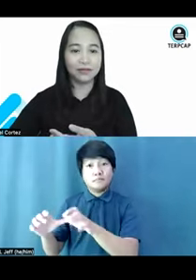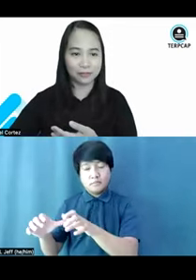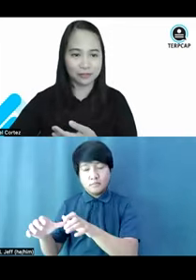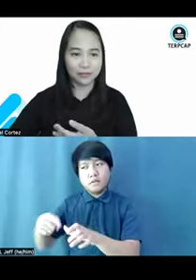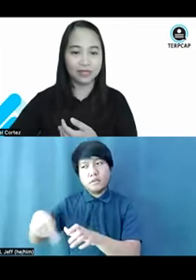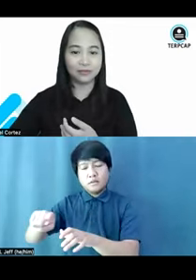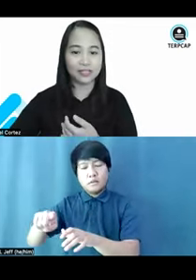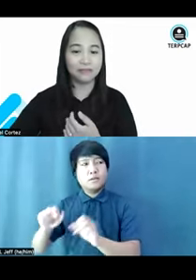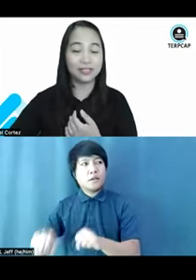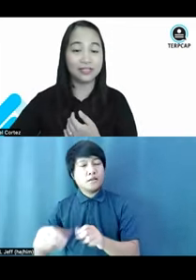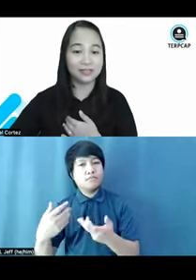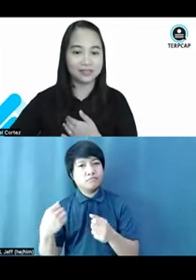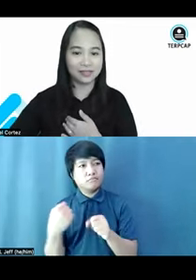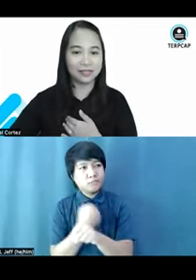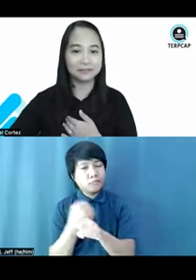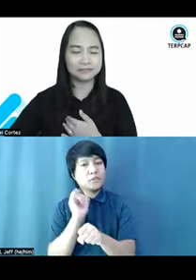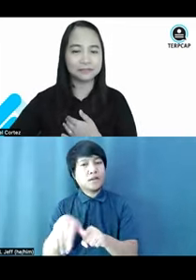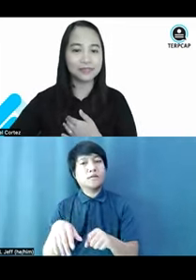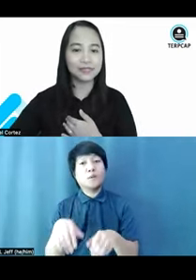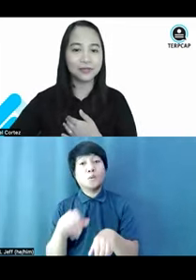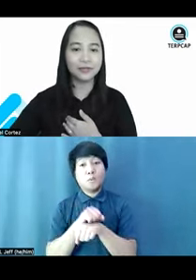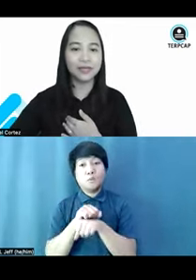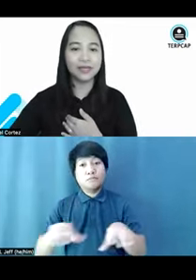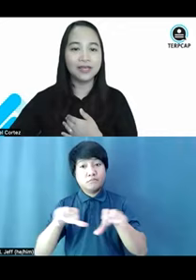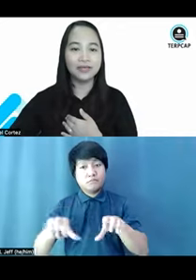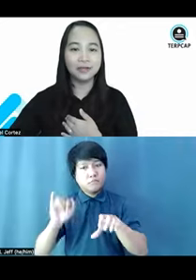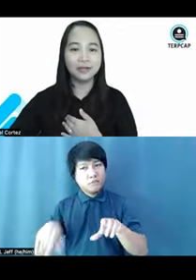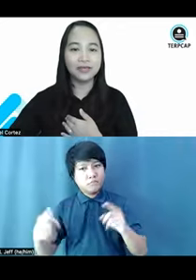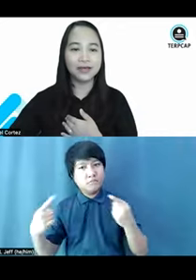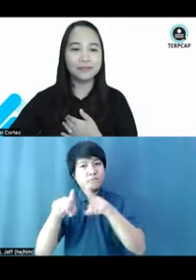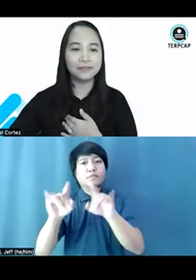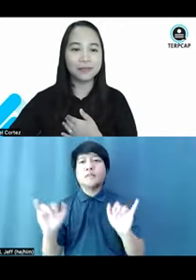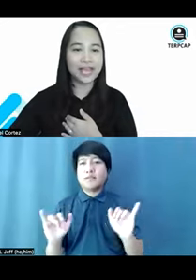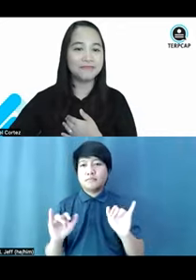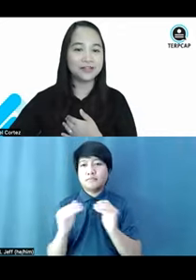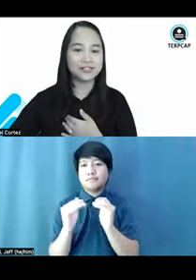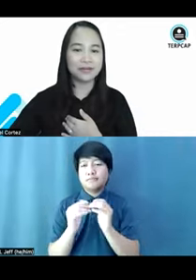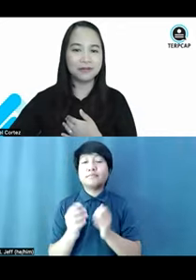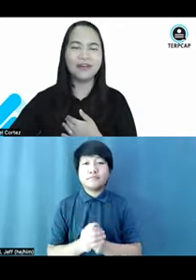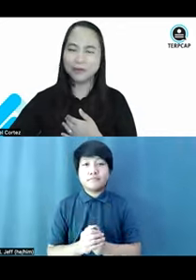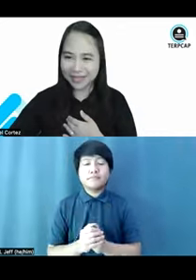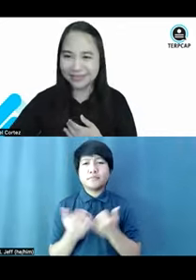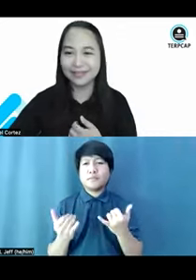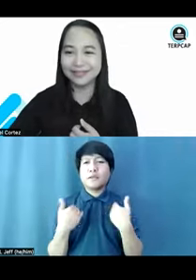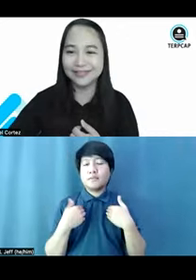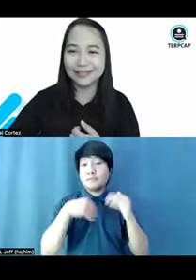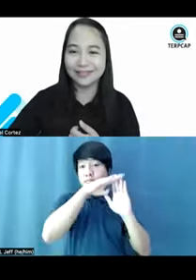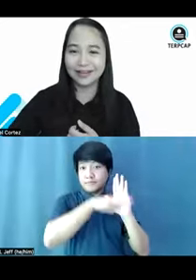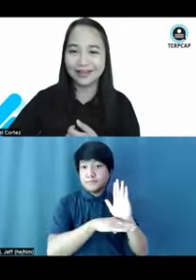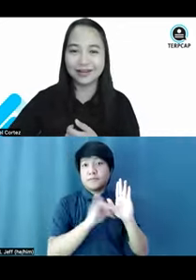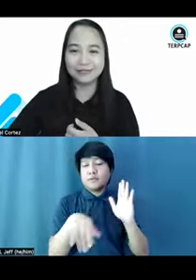also in whichever industry. So, you know, we have here some recommended